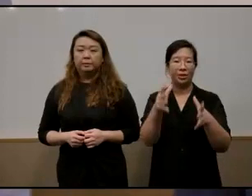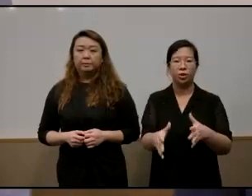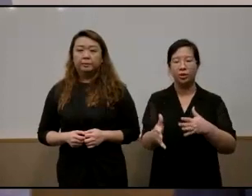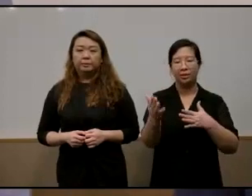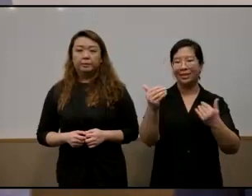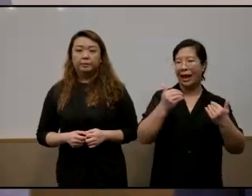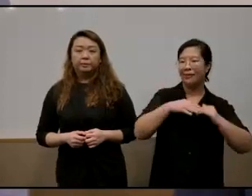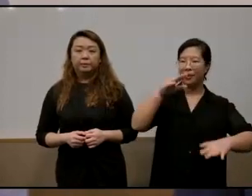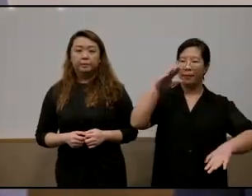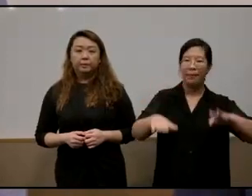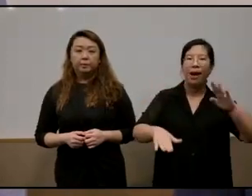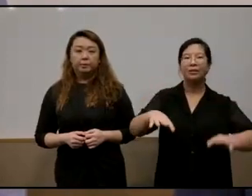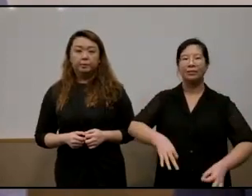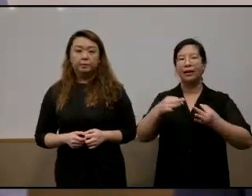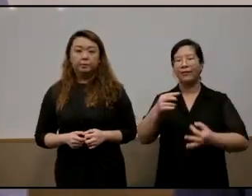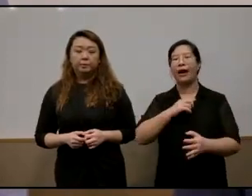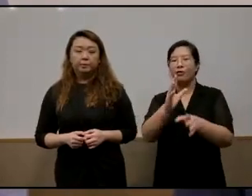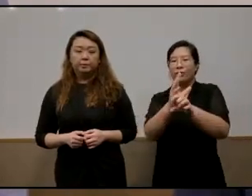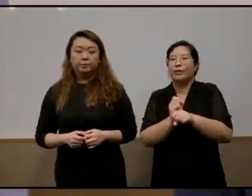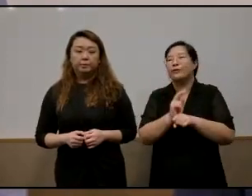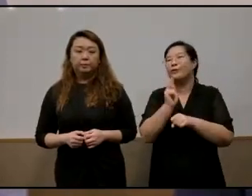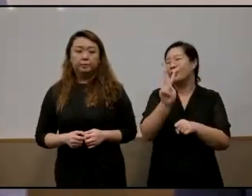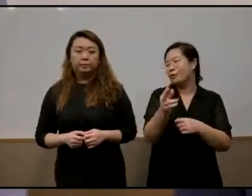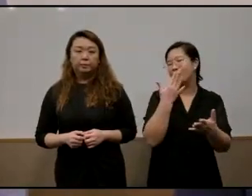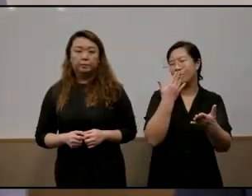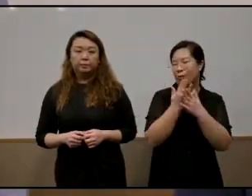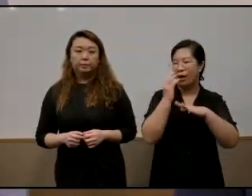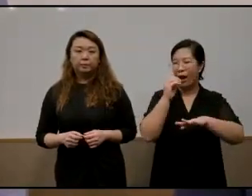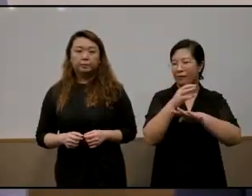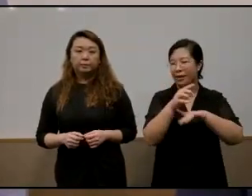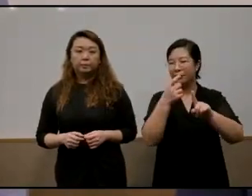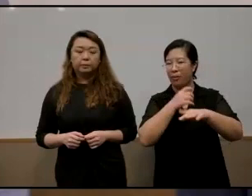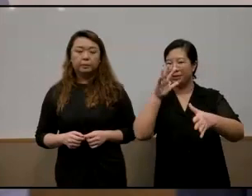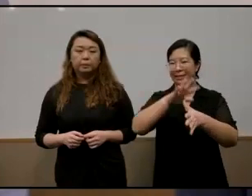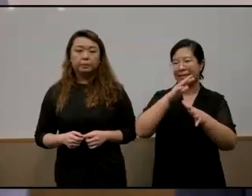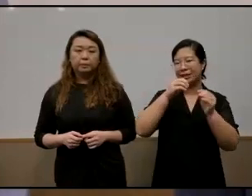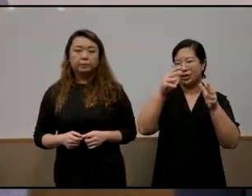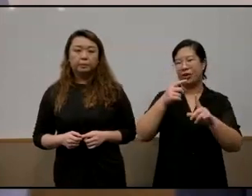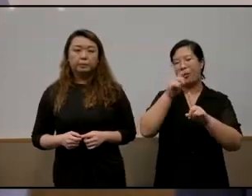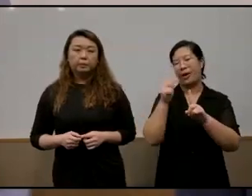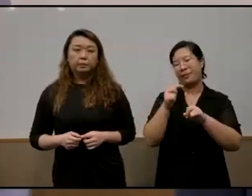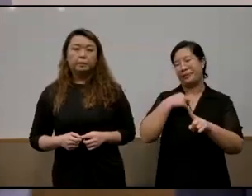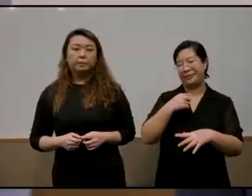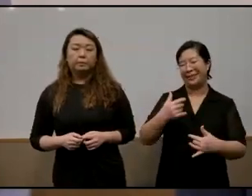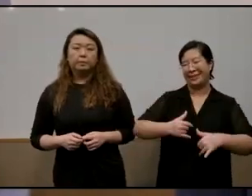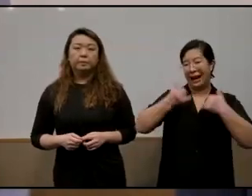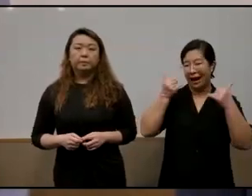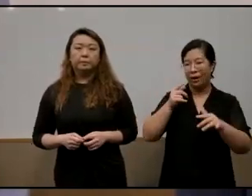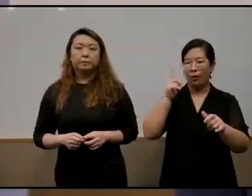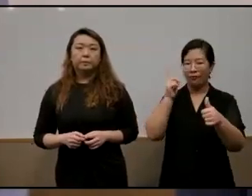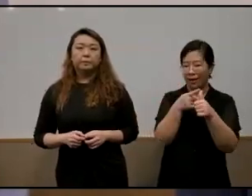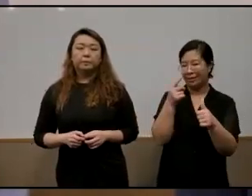lifestyle i received two very good pieces of advice from senior teachers when i was young and one of them said